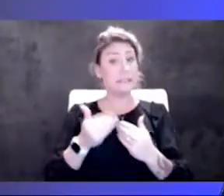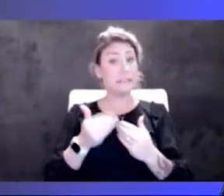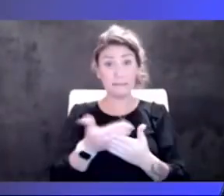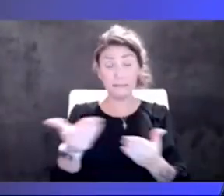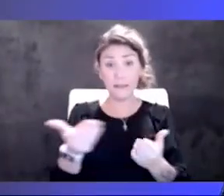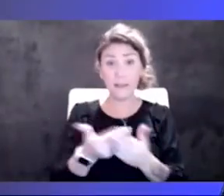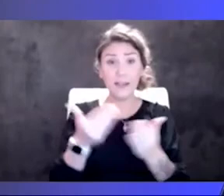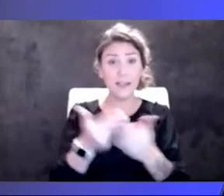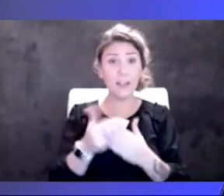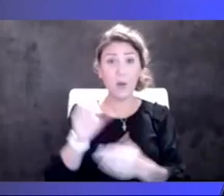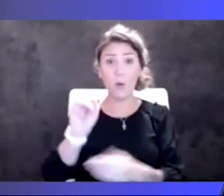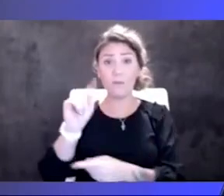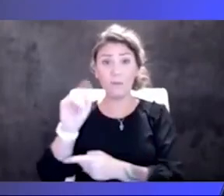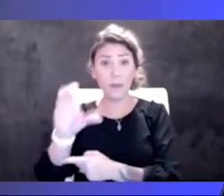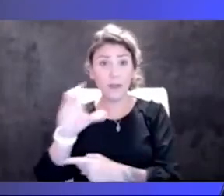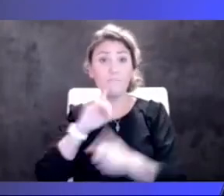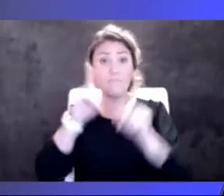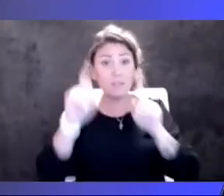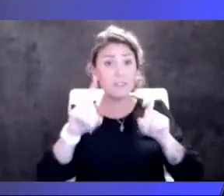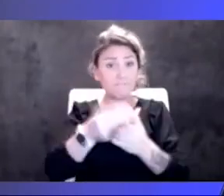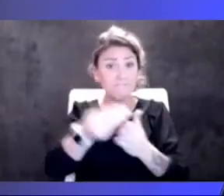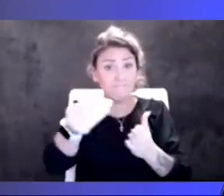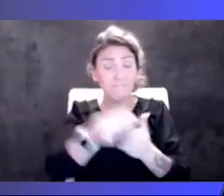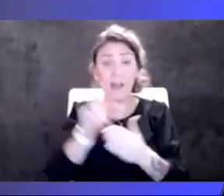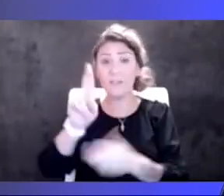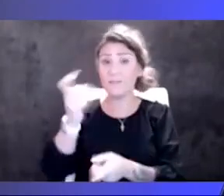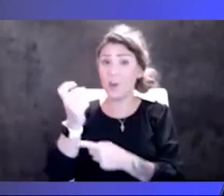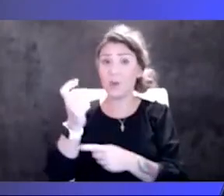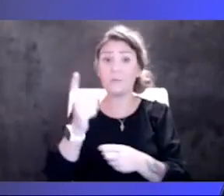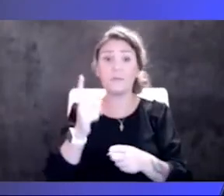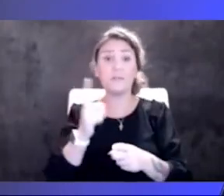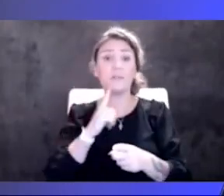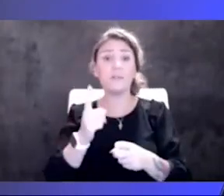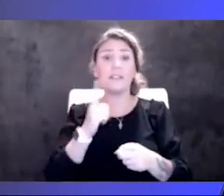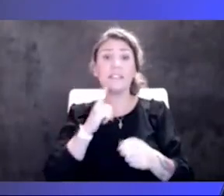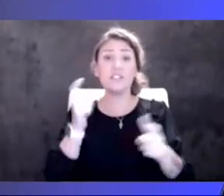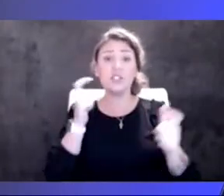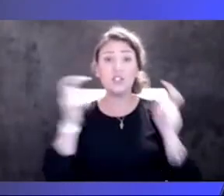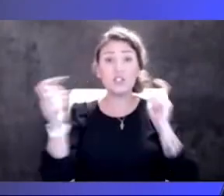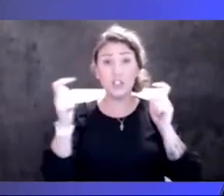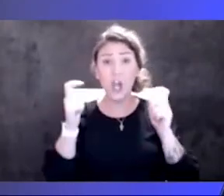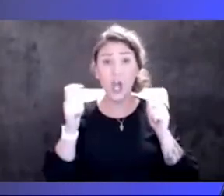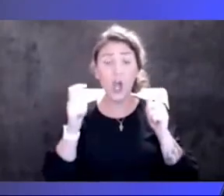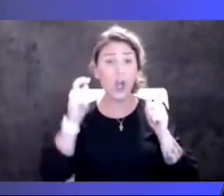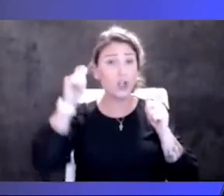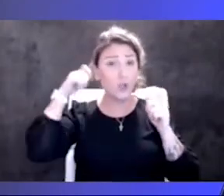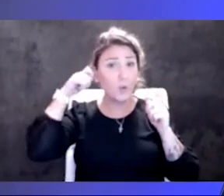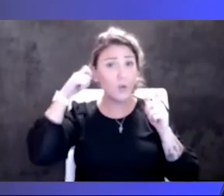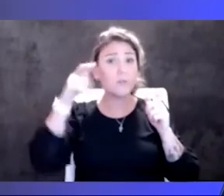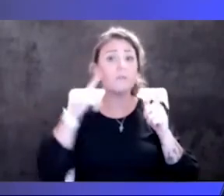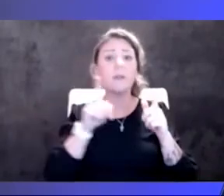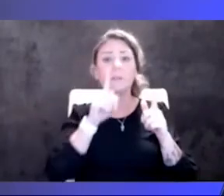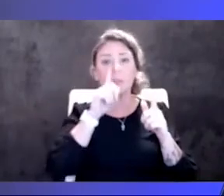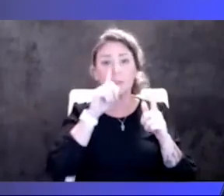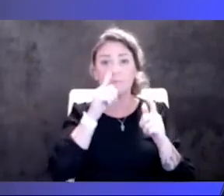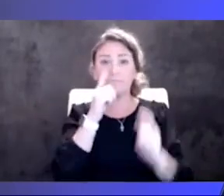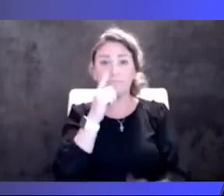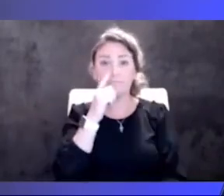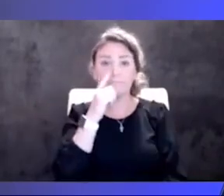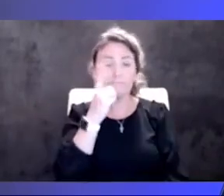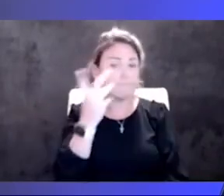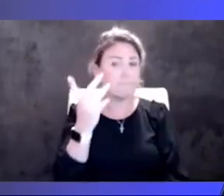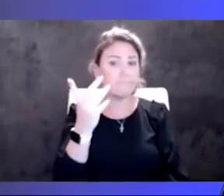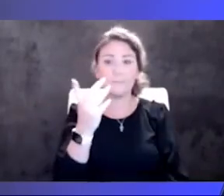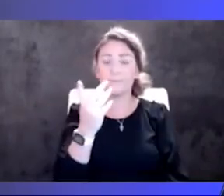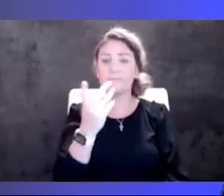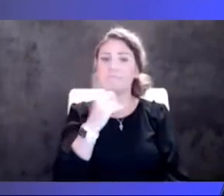-counter tests that you can buy at the pharmacy are, it's a giant Q-tip, but you just swirl it around the inside of your nose. You know, my kids